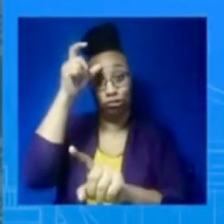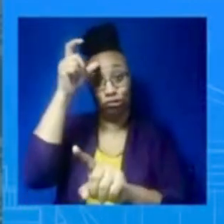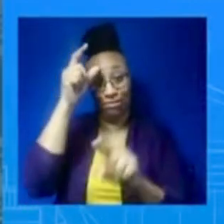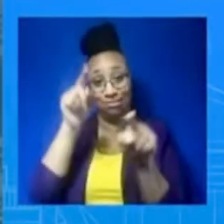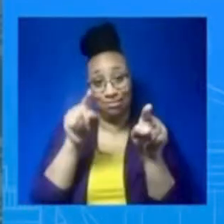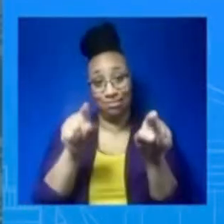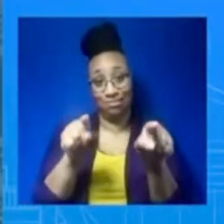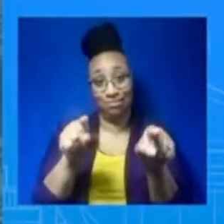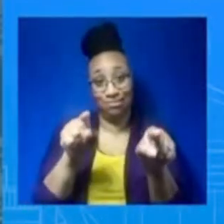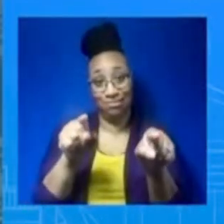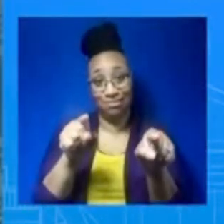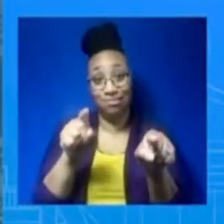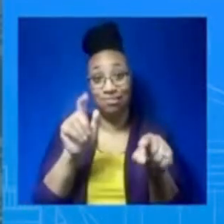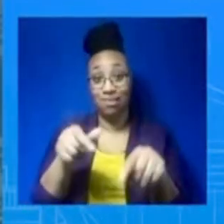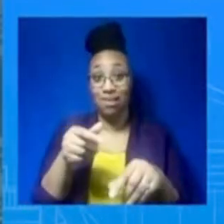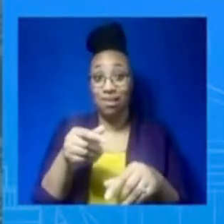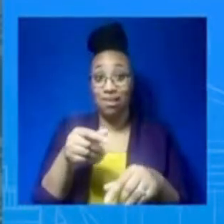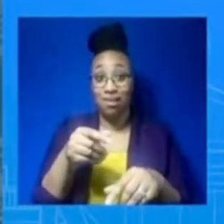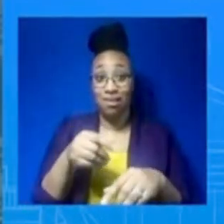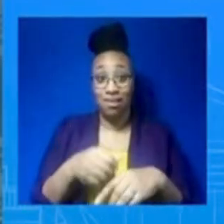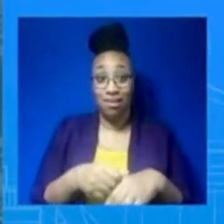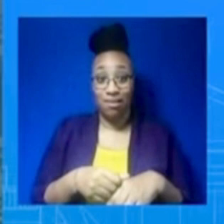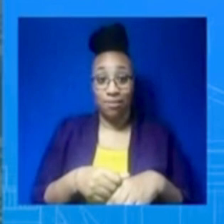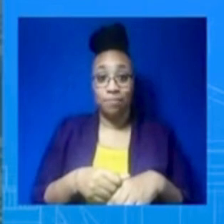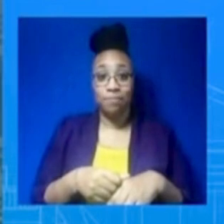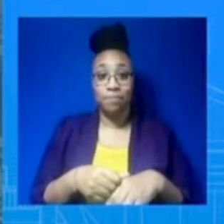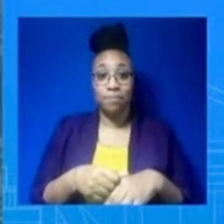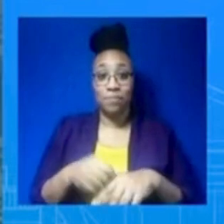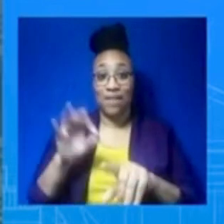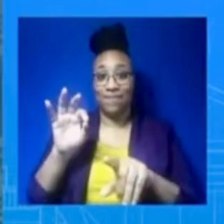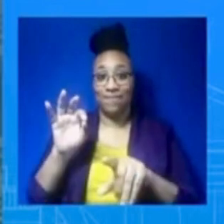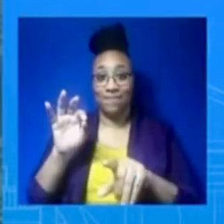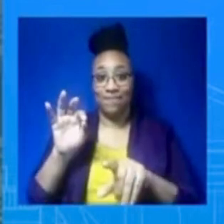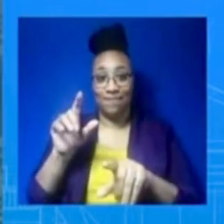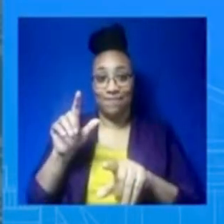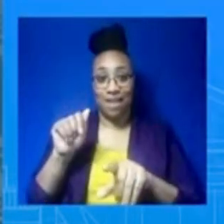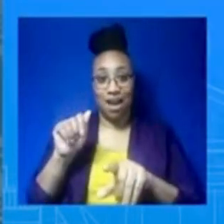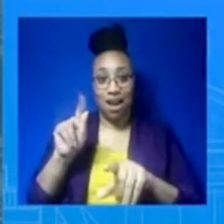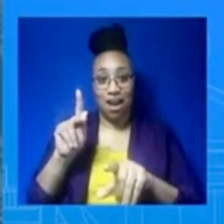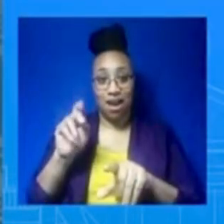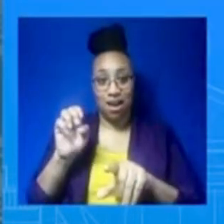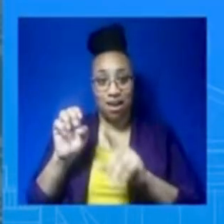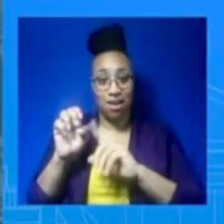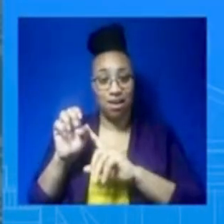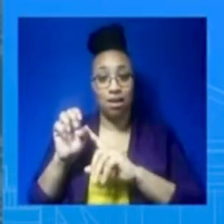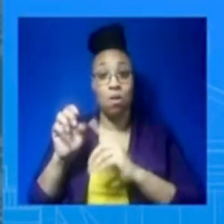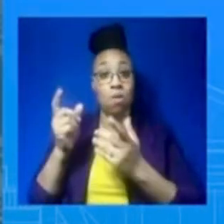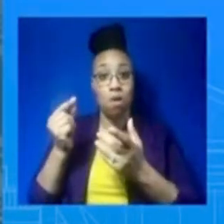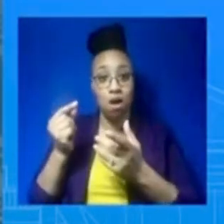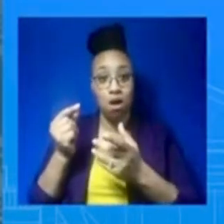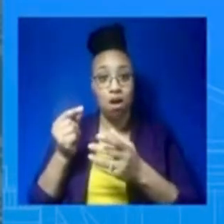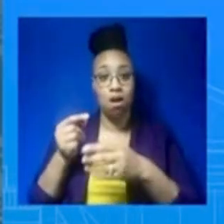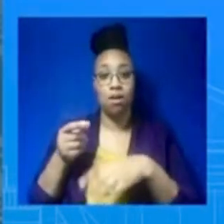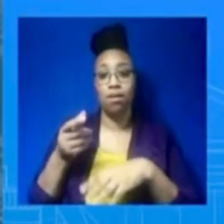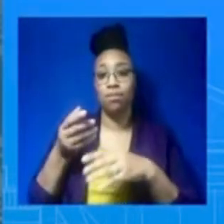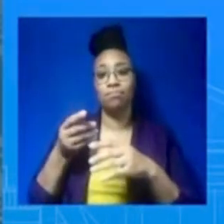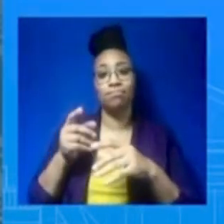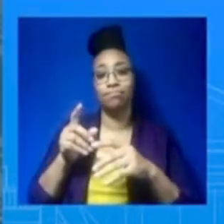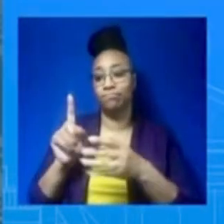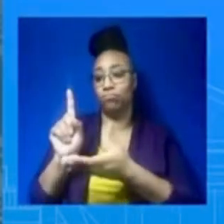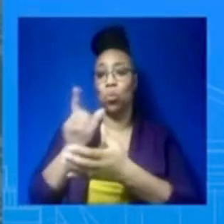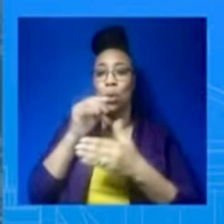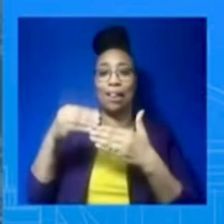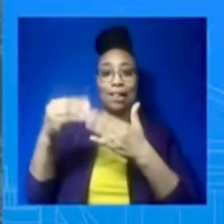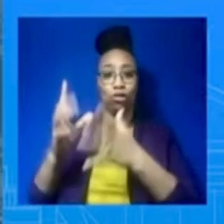delivery of these supplies at Adana Airport while the supplies were loaded onto trucks for delivery to affected communities.